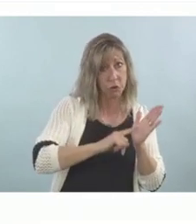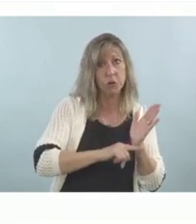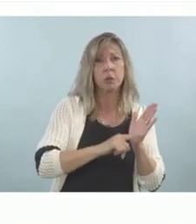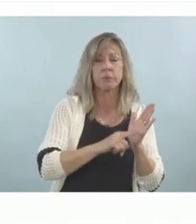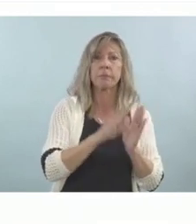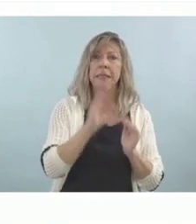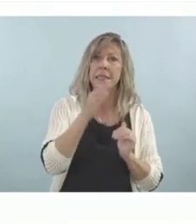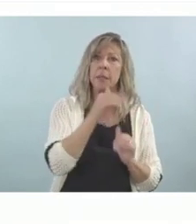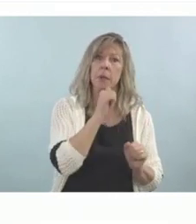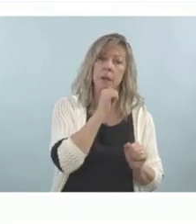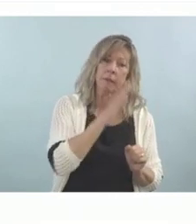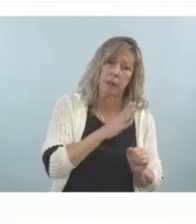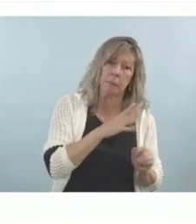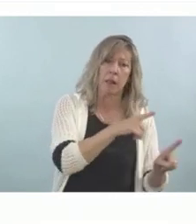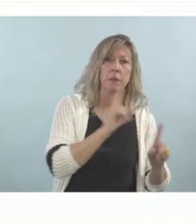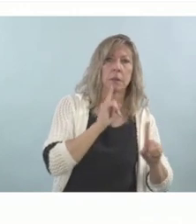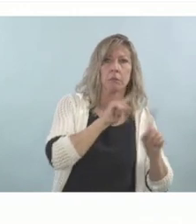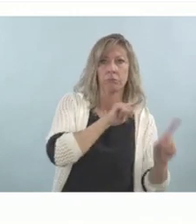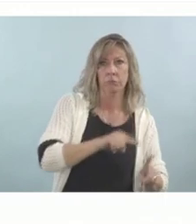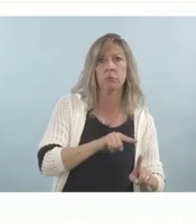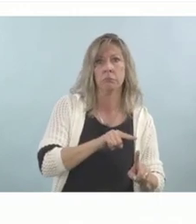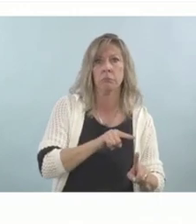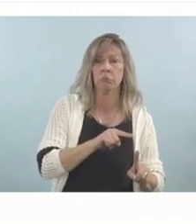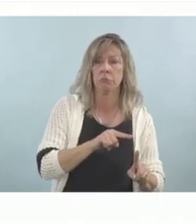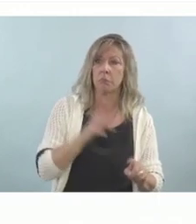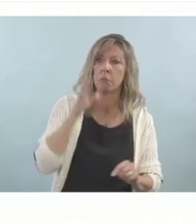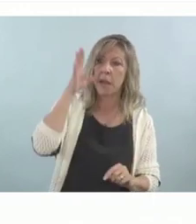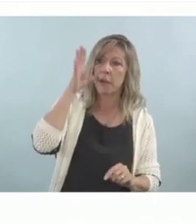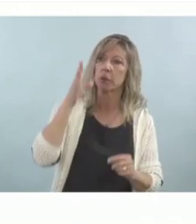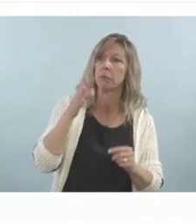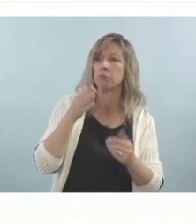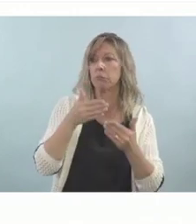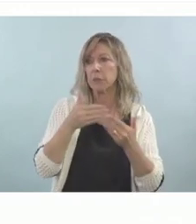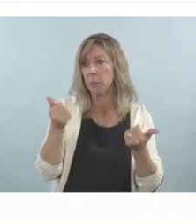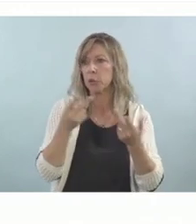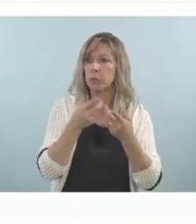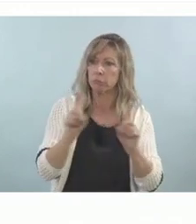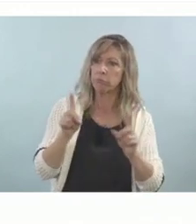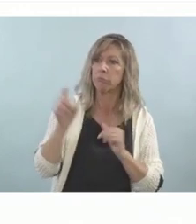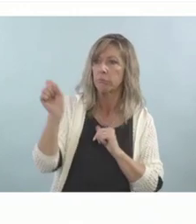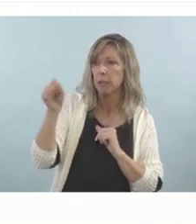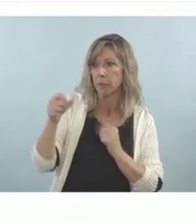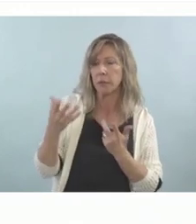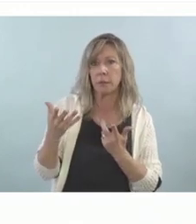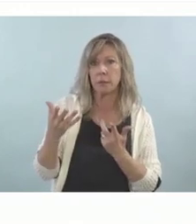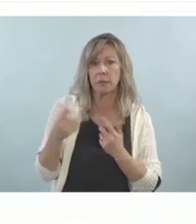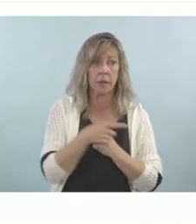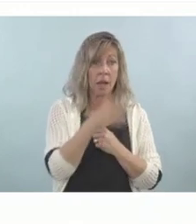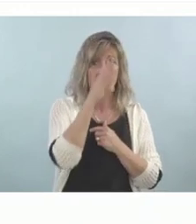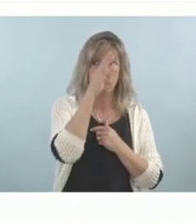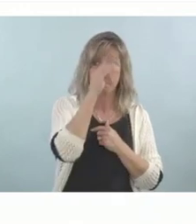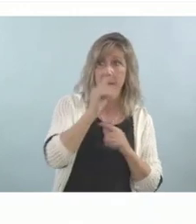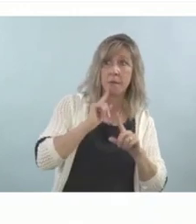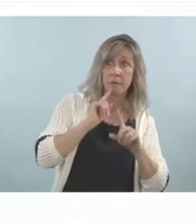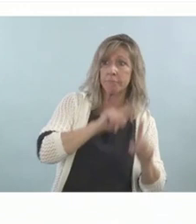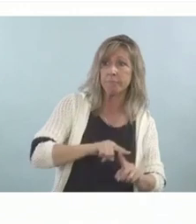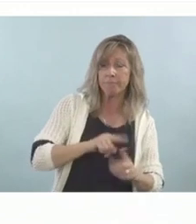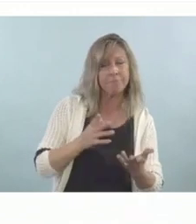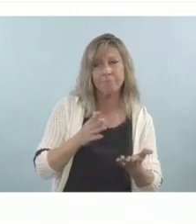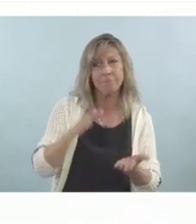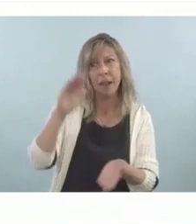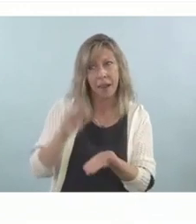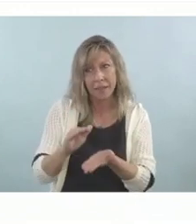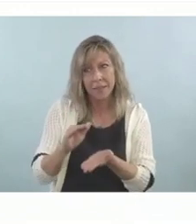that their parents were divorced more so than the men. We did not have a lot of females. I'll have to check what the